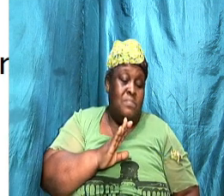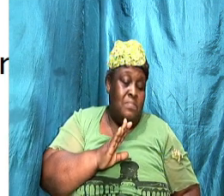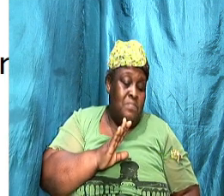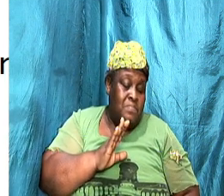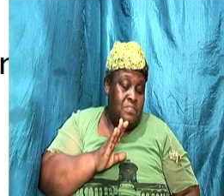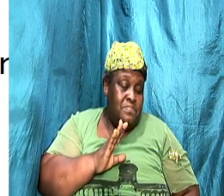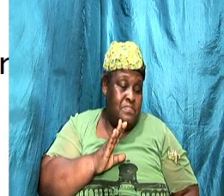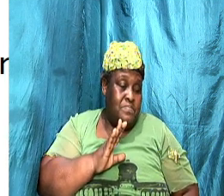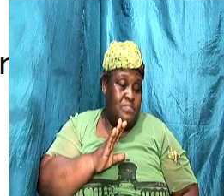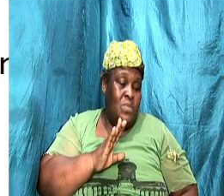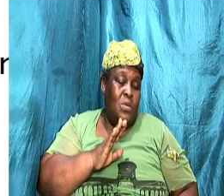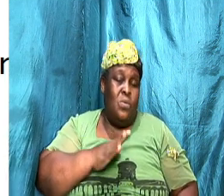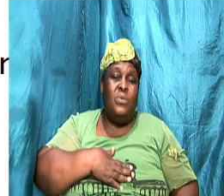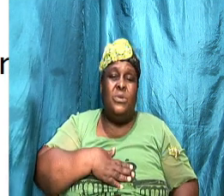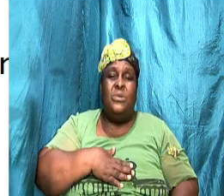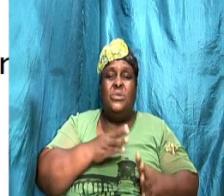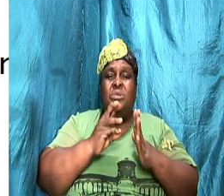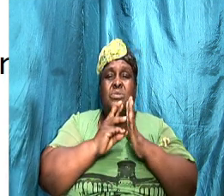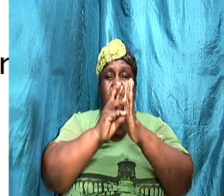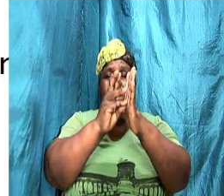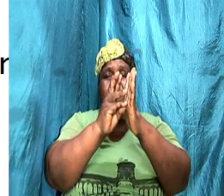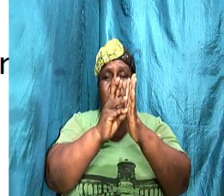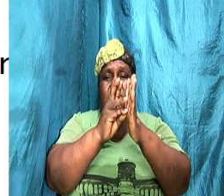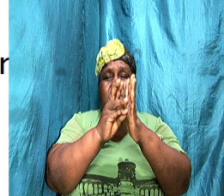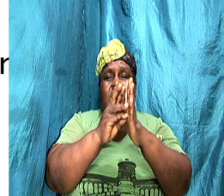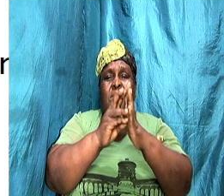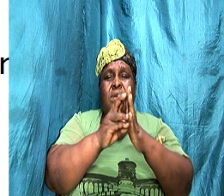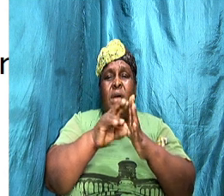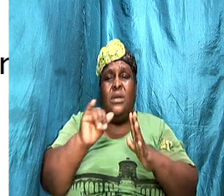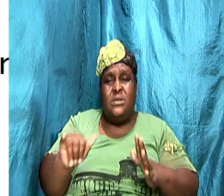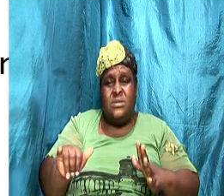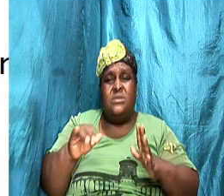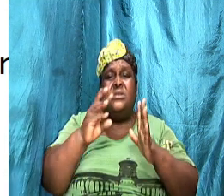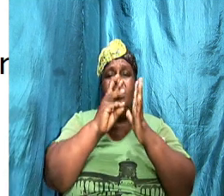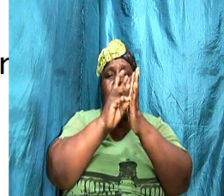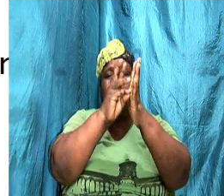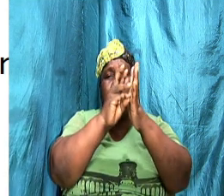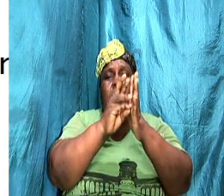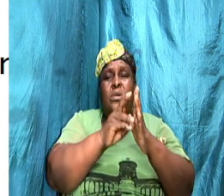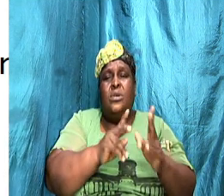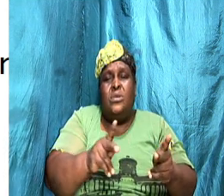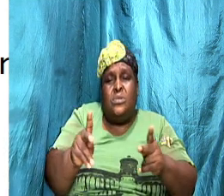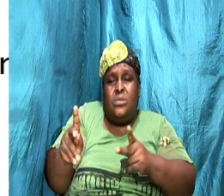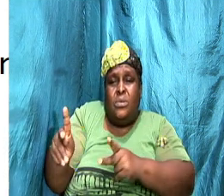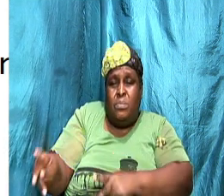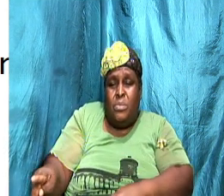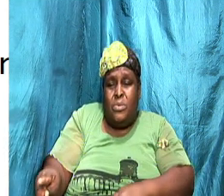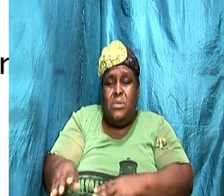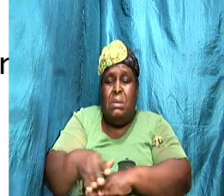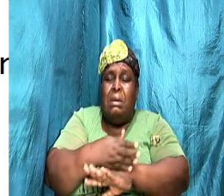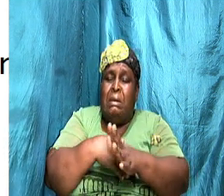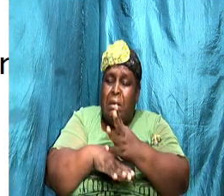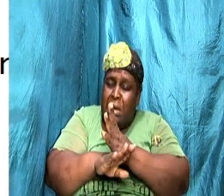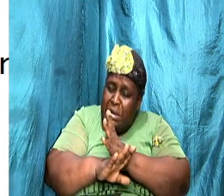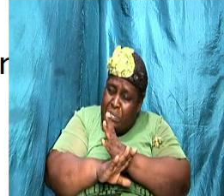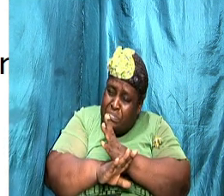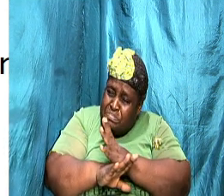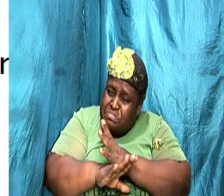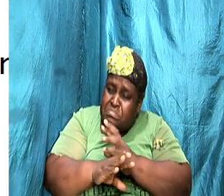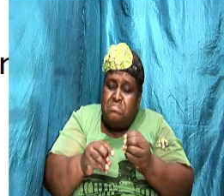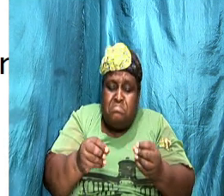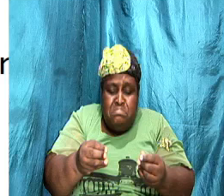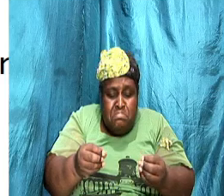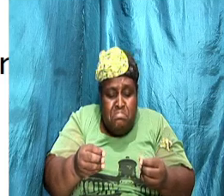was willing is still willing to put his hand in the miry and get his hands